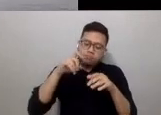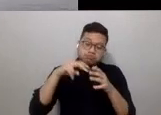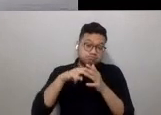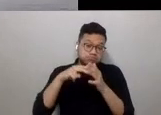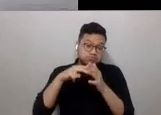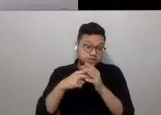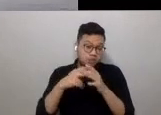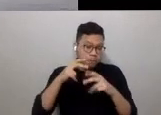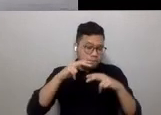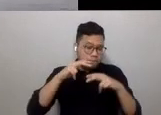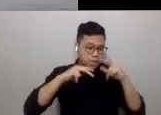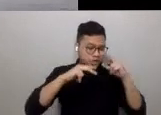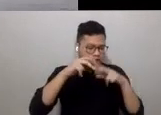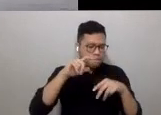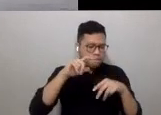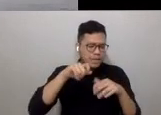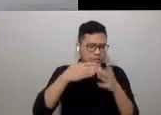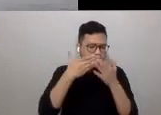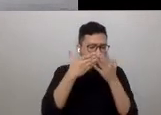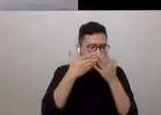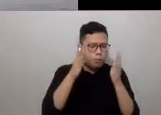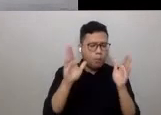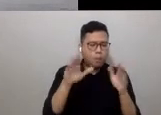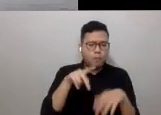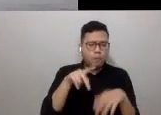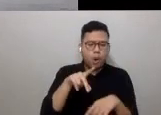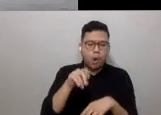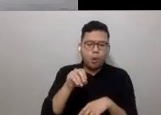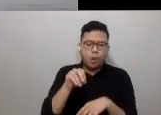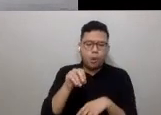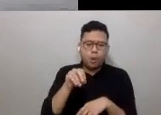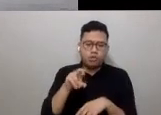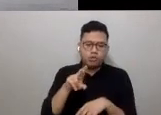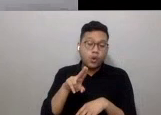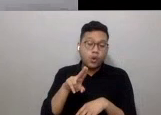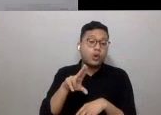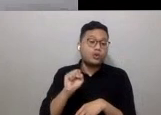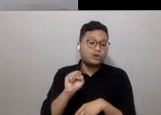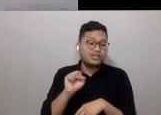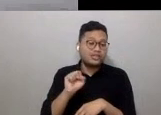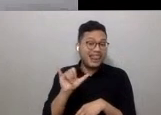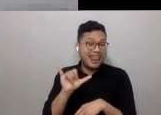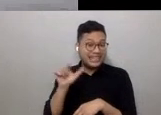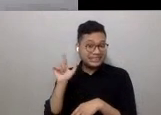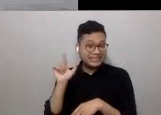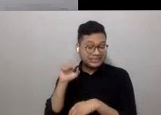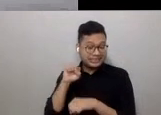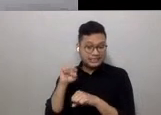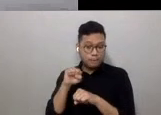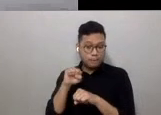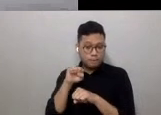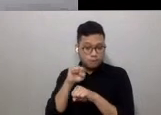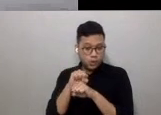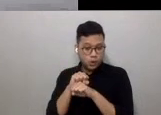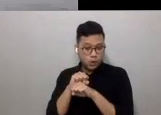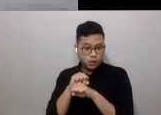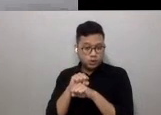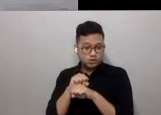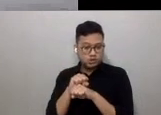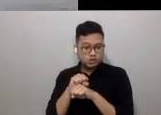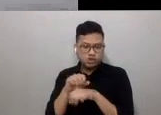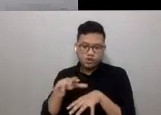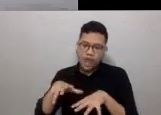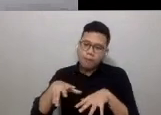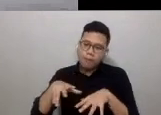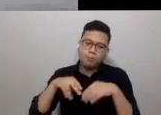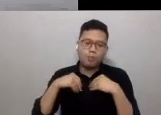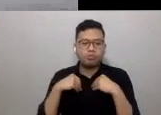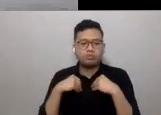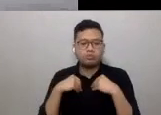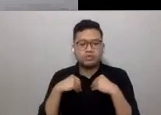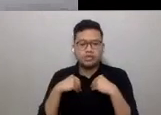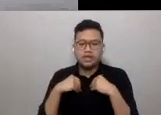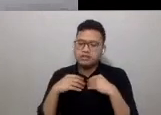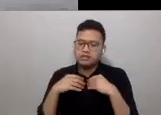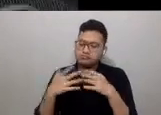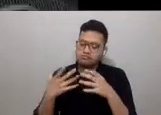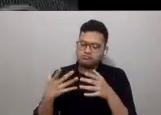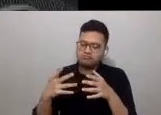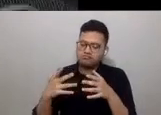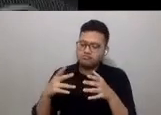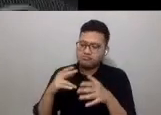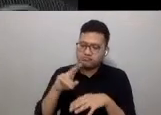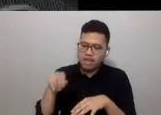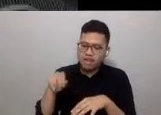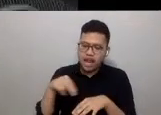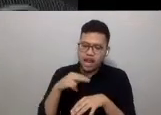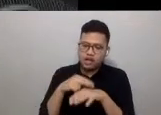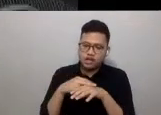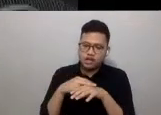Buildings like our Alice building in Singapore should embrace the benefits of natural light and ventilation